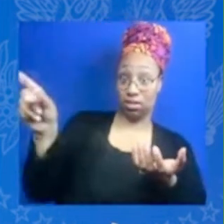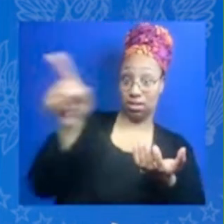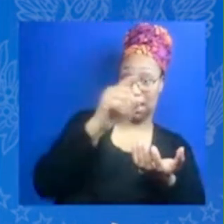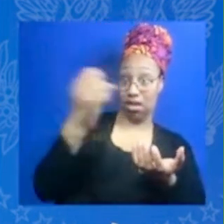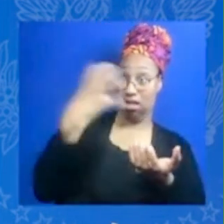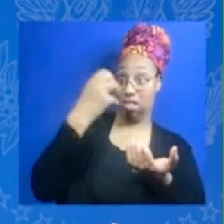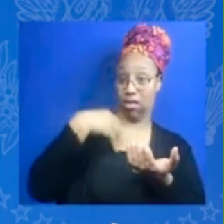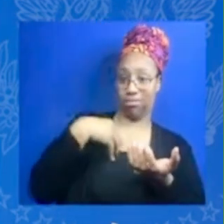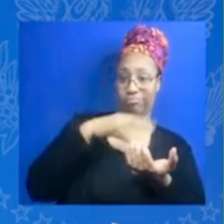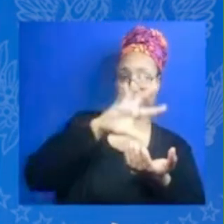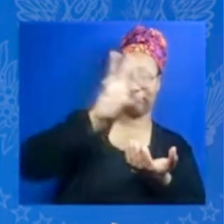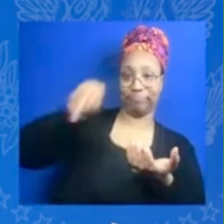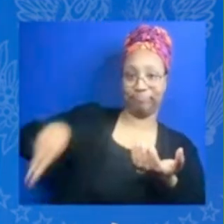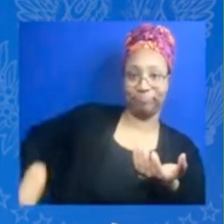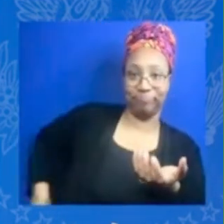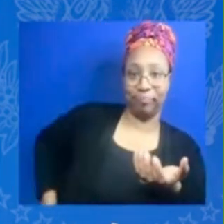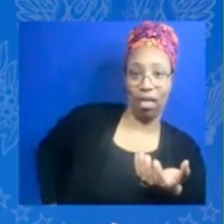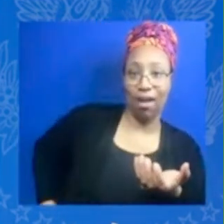yes